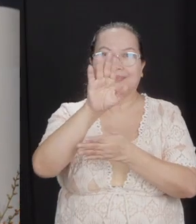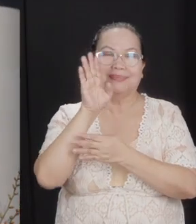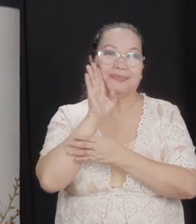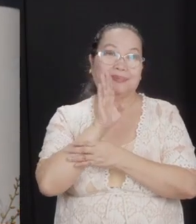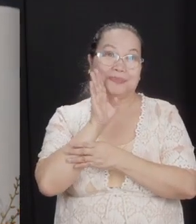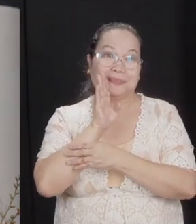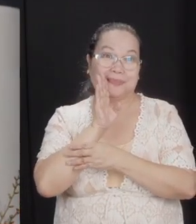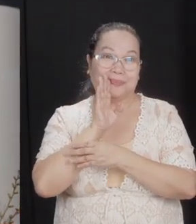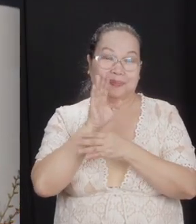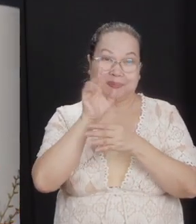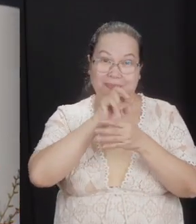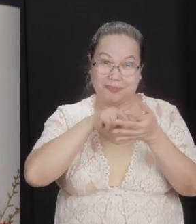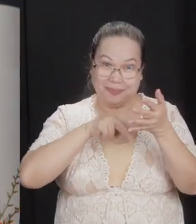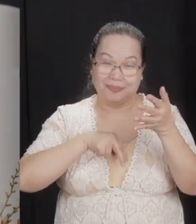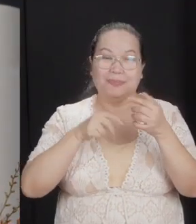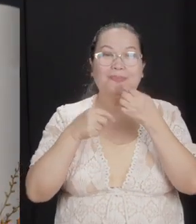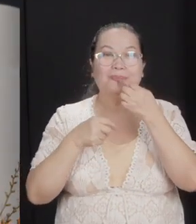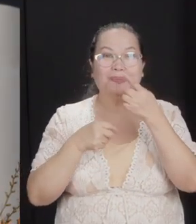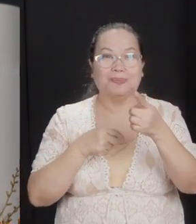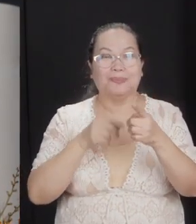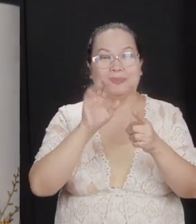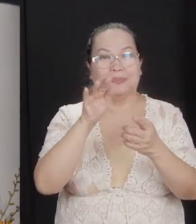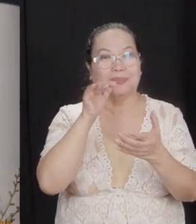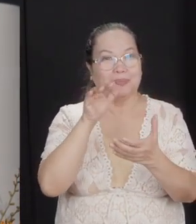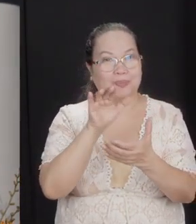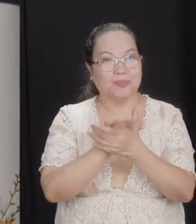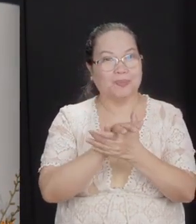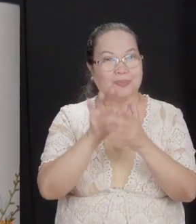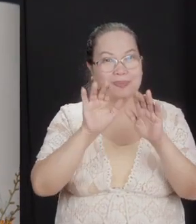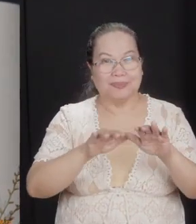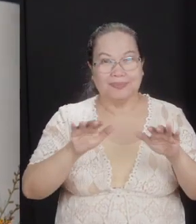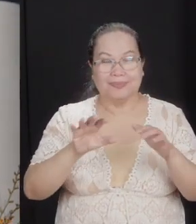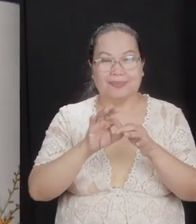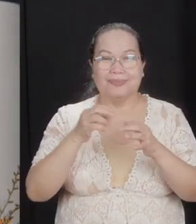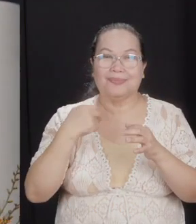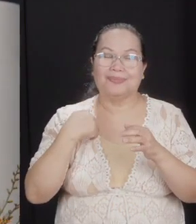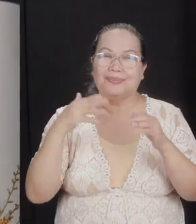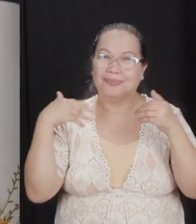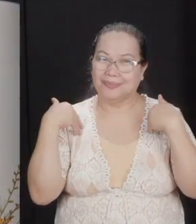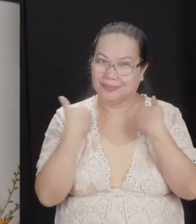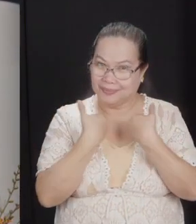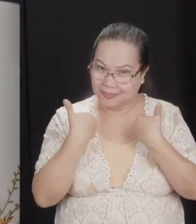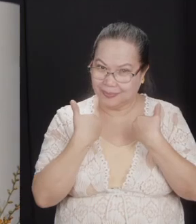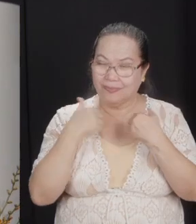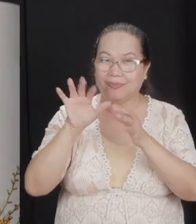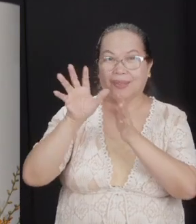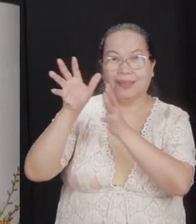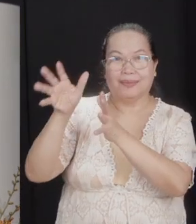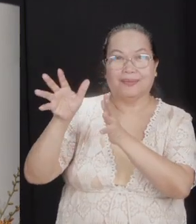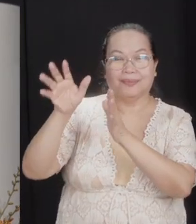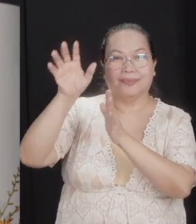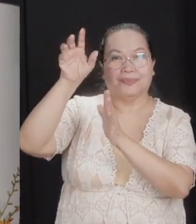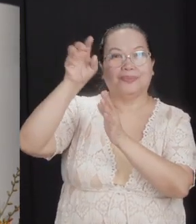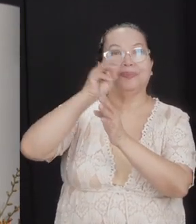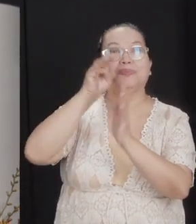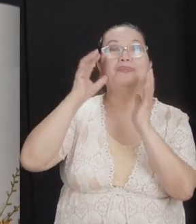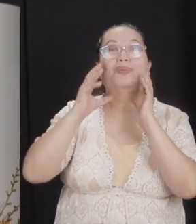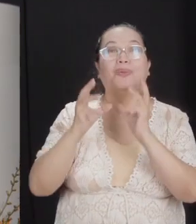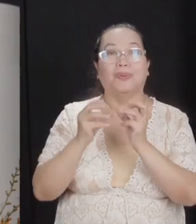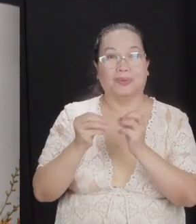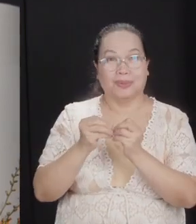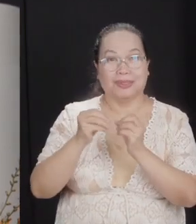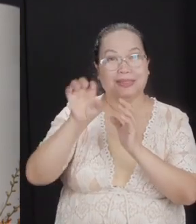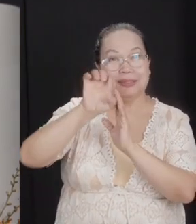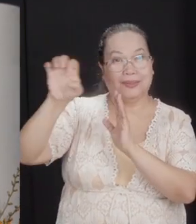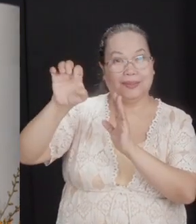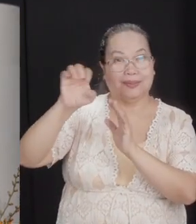So let me read the details there. He said, your wives, your little one, your livestock shall remain in the land Moses gave you. That's east of